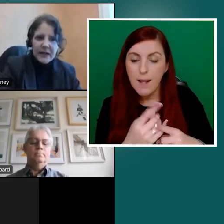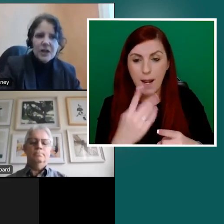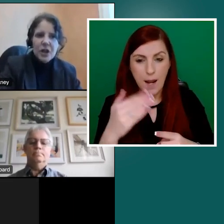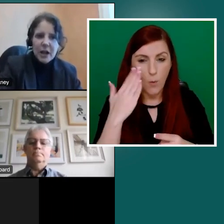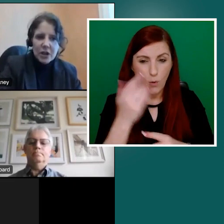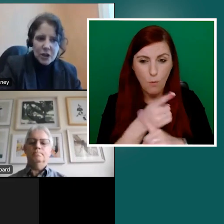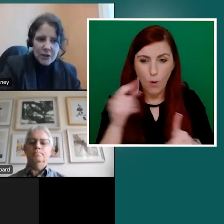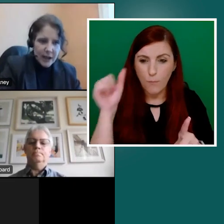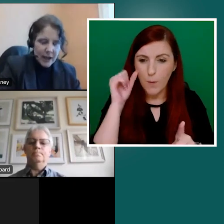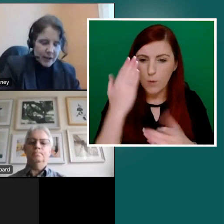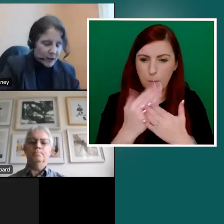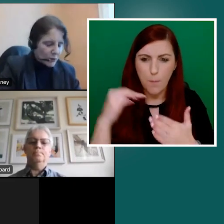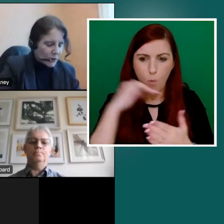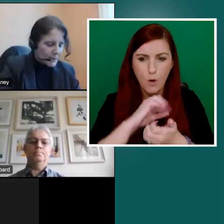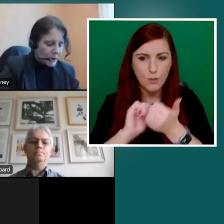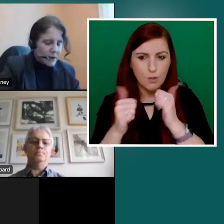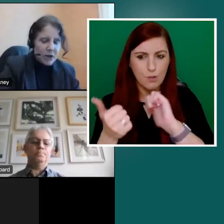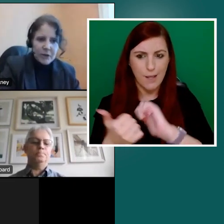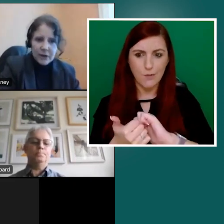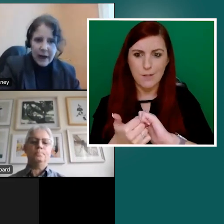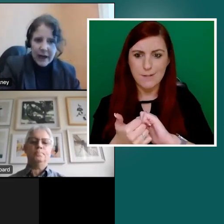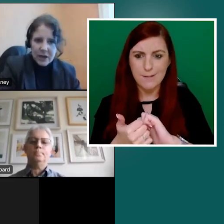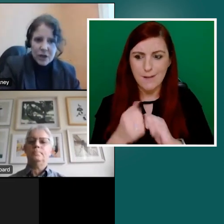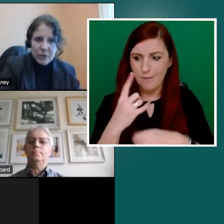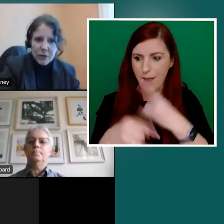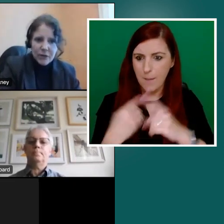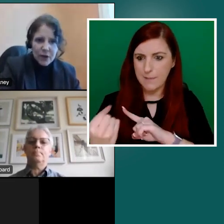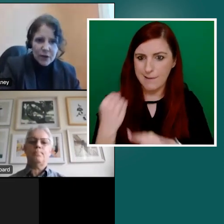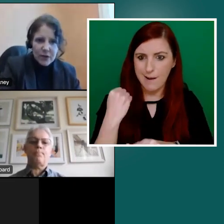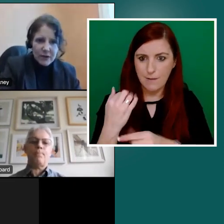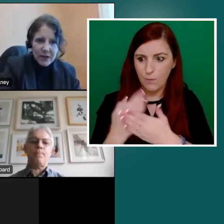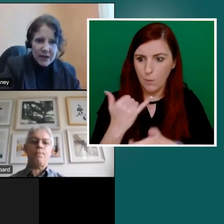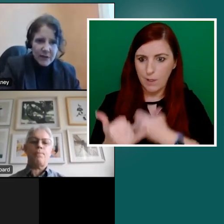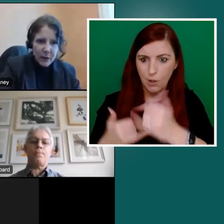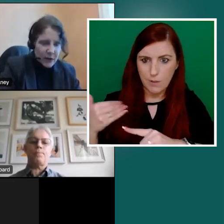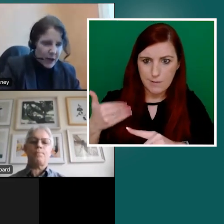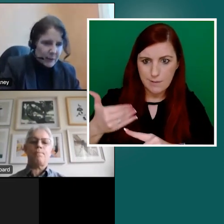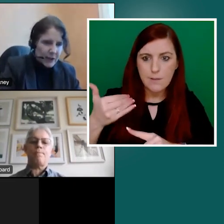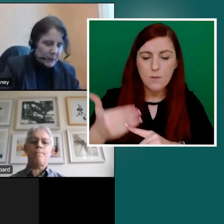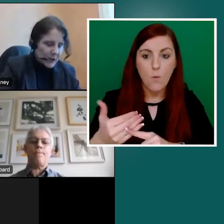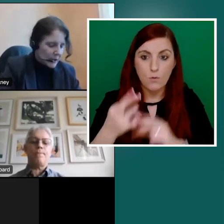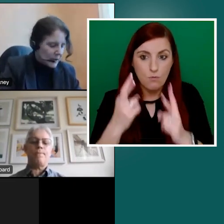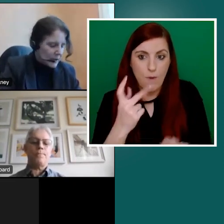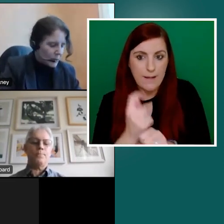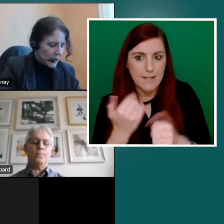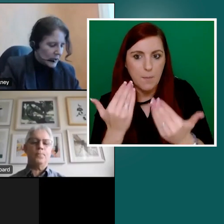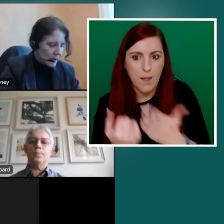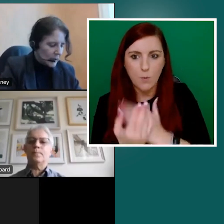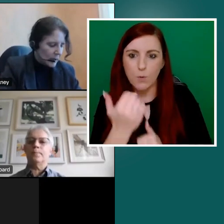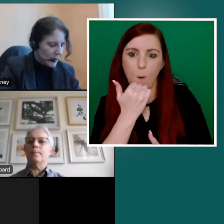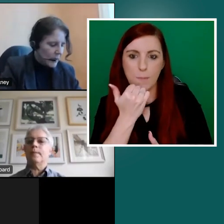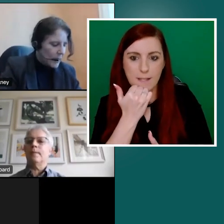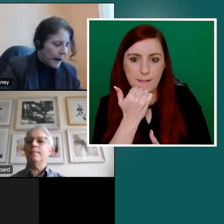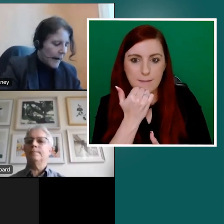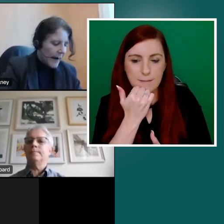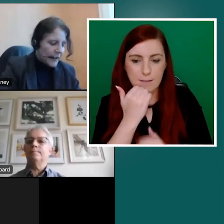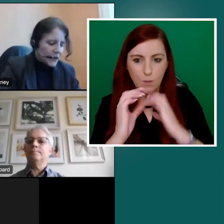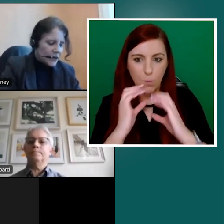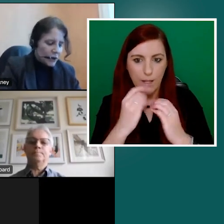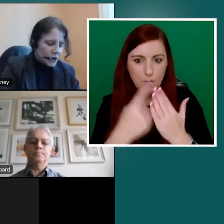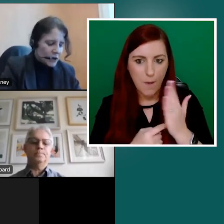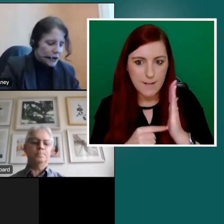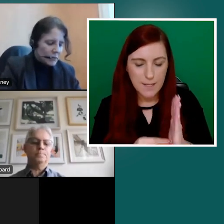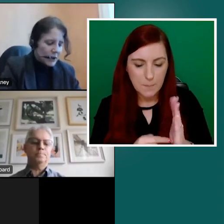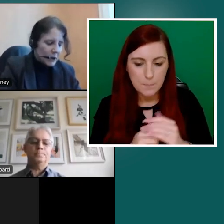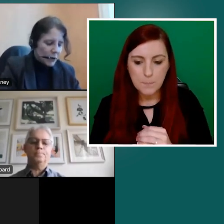of the sea changes that were experienced over the last number of years. So it's very timely to be getting this update out there. And